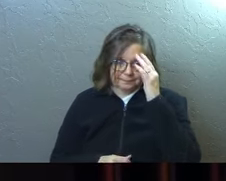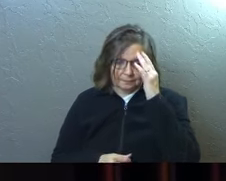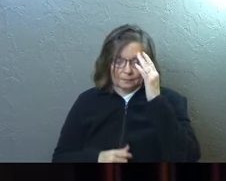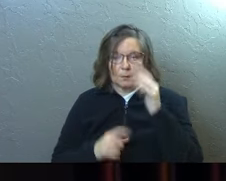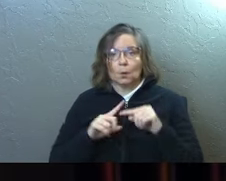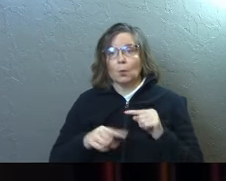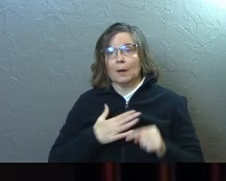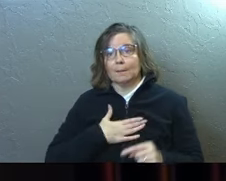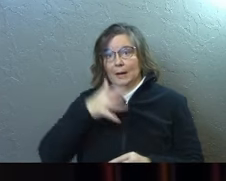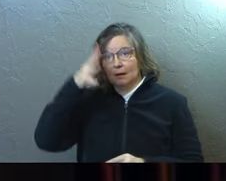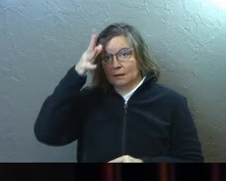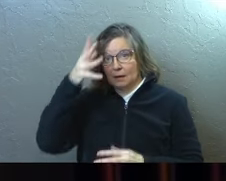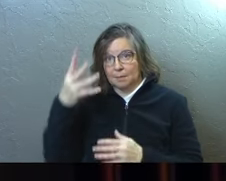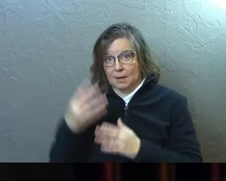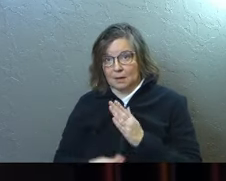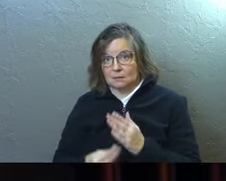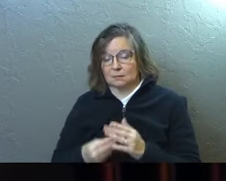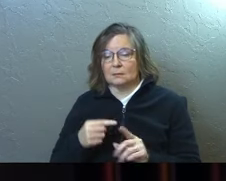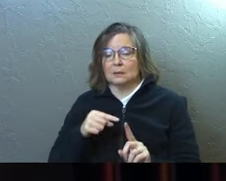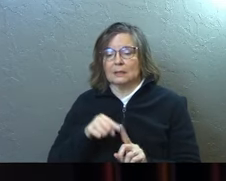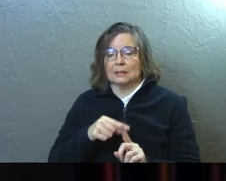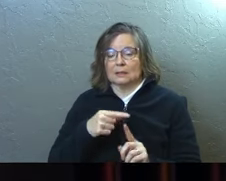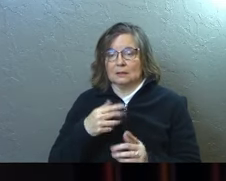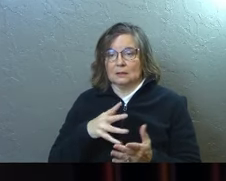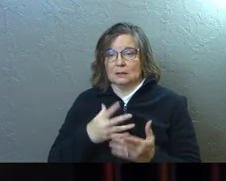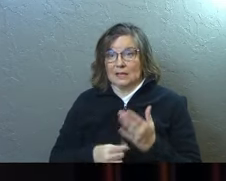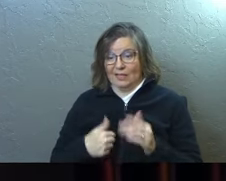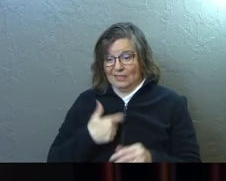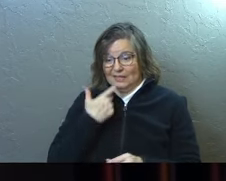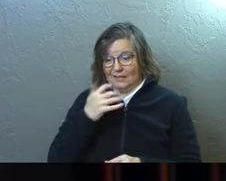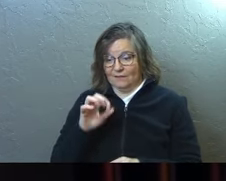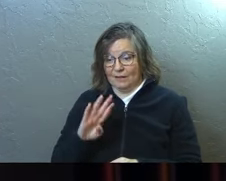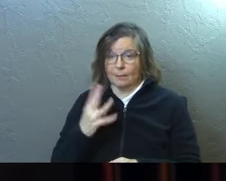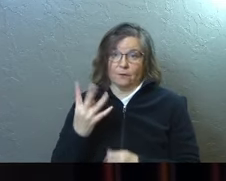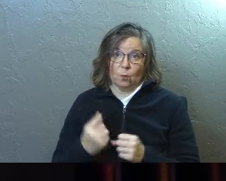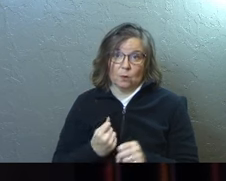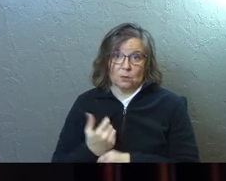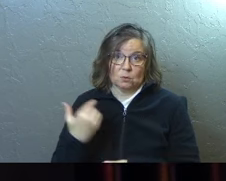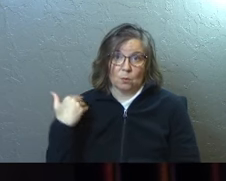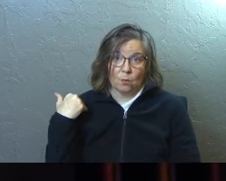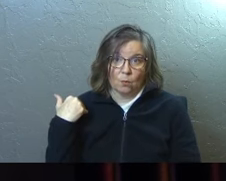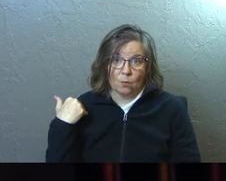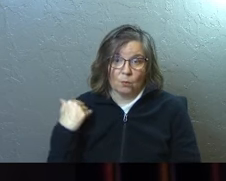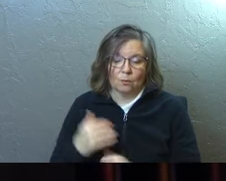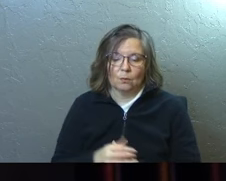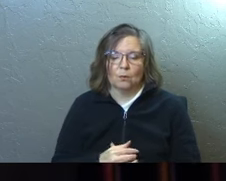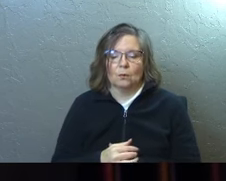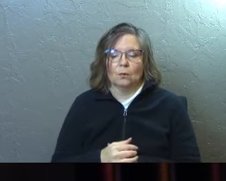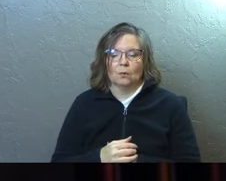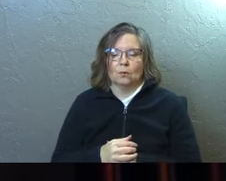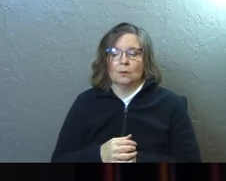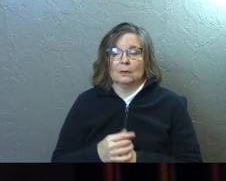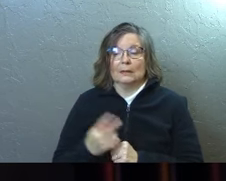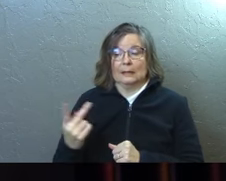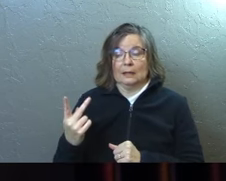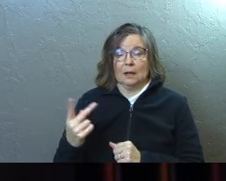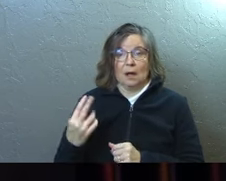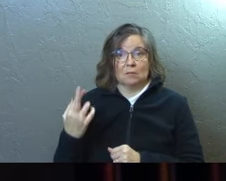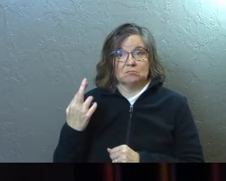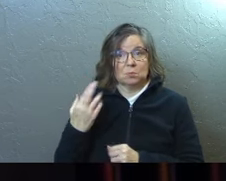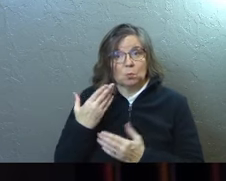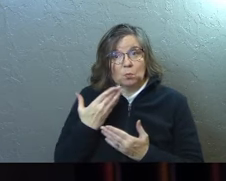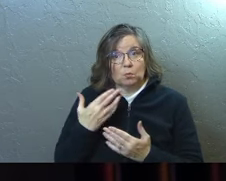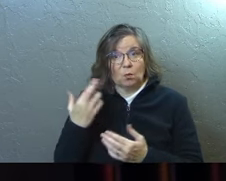When my dad died, he died this February. It'll be four years ago. He and I were close.